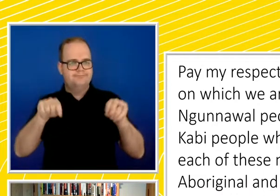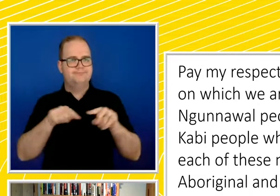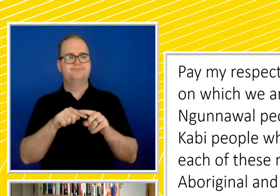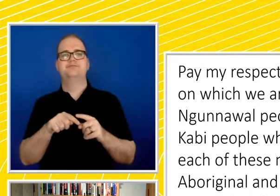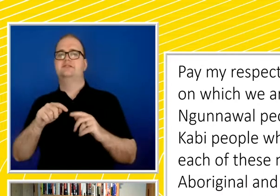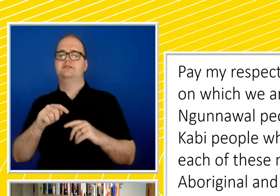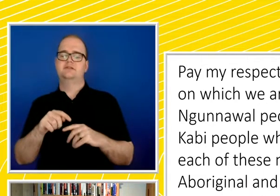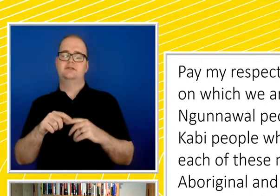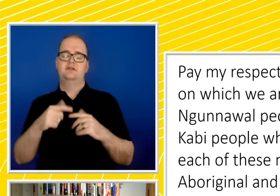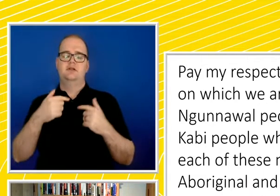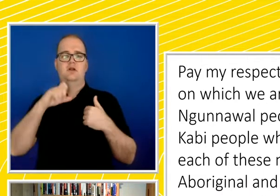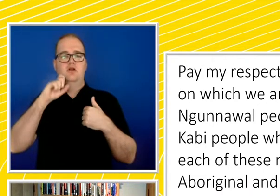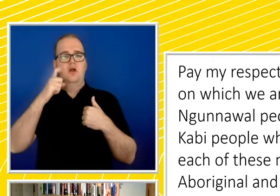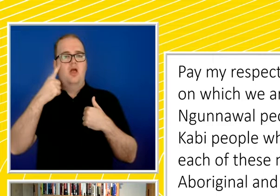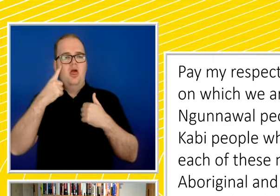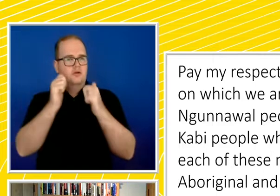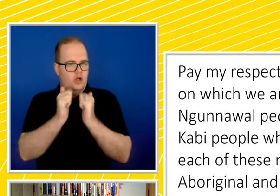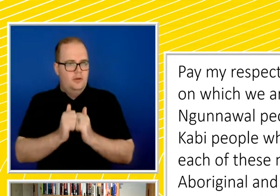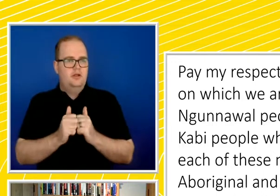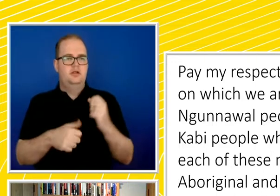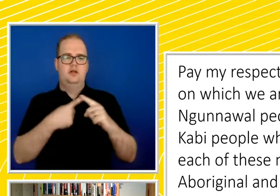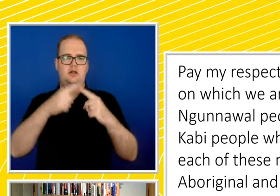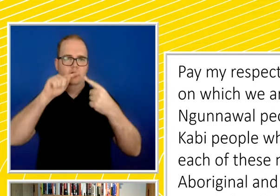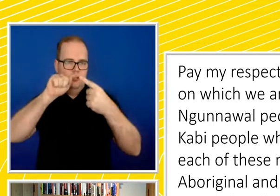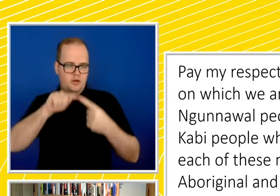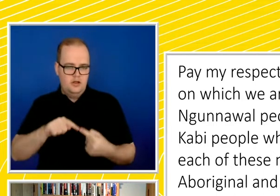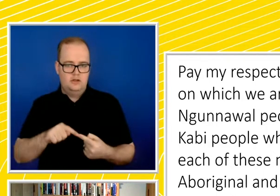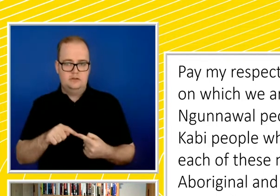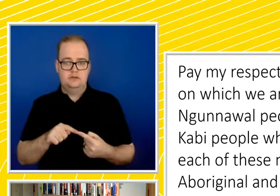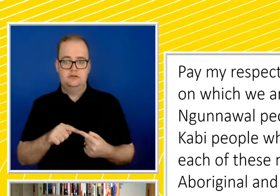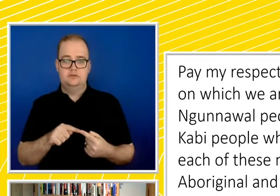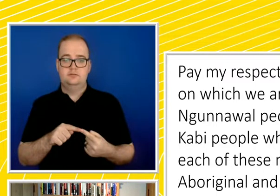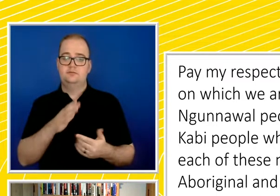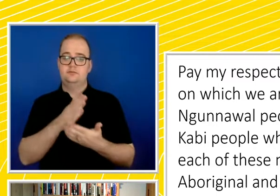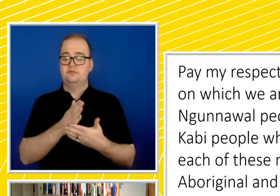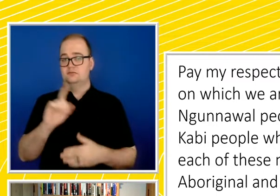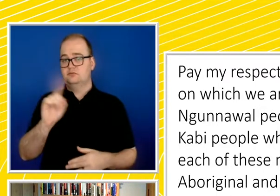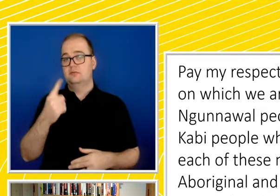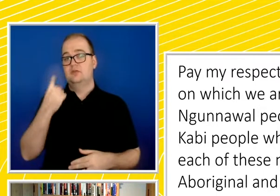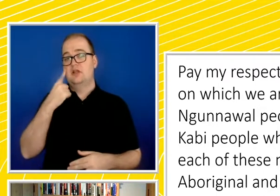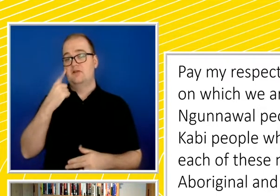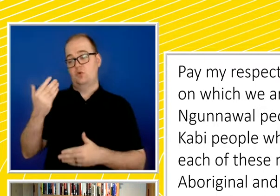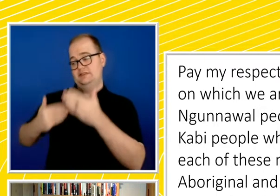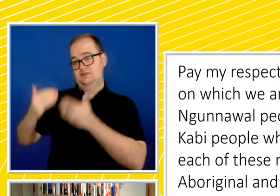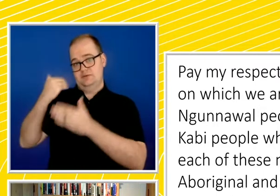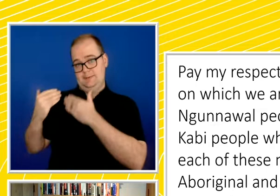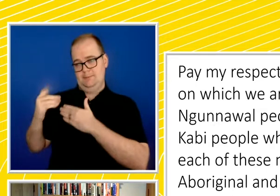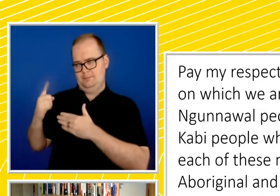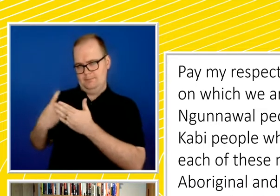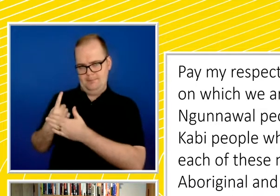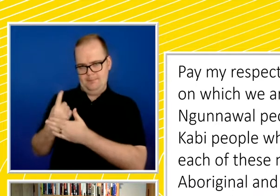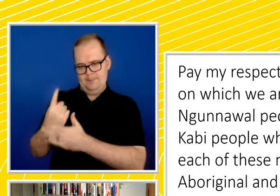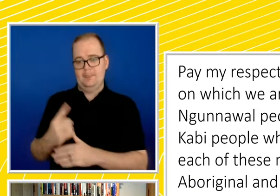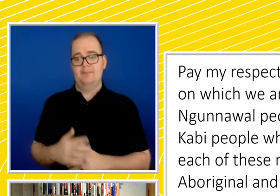and key points, essentially, looking at the course of history. a historical survey. I don't endorse